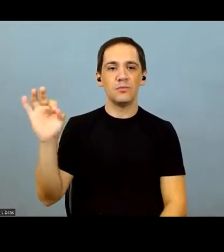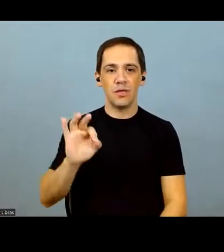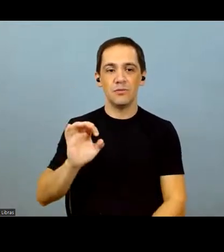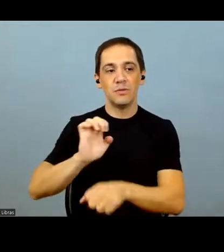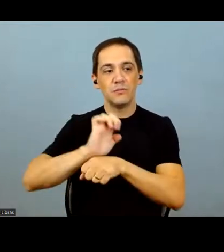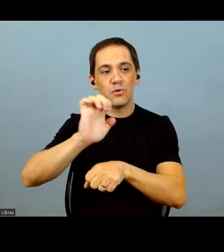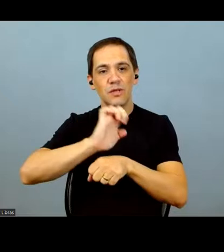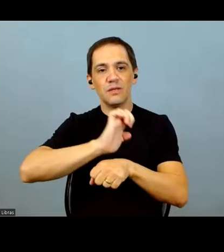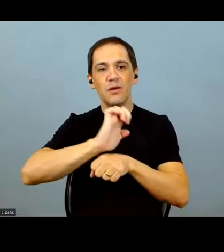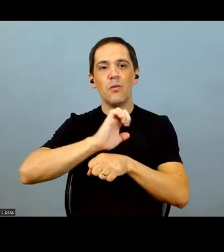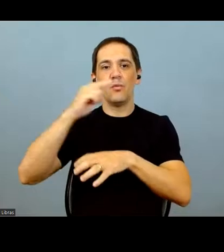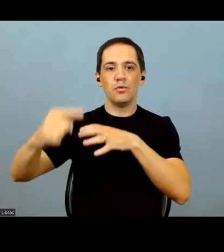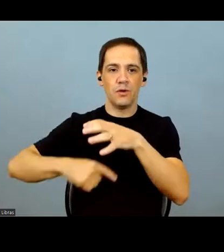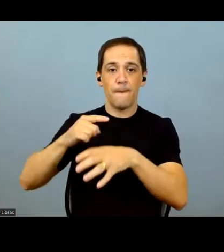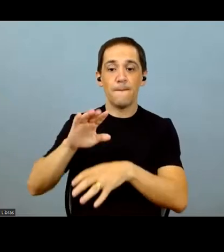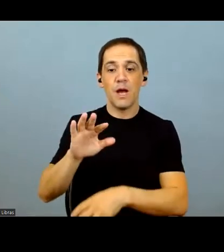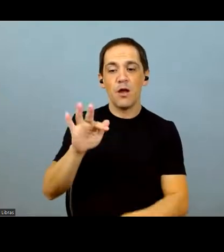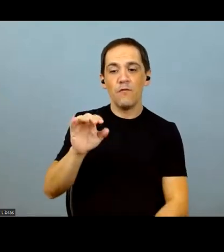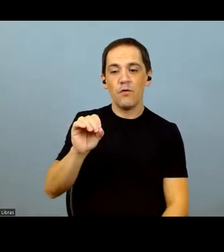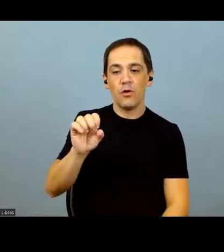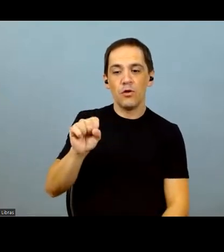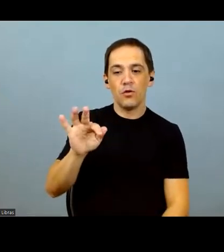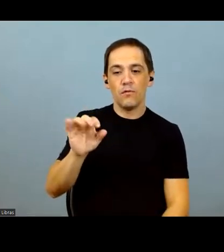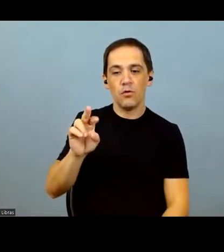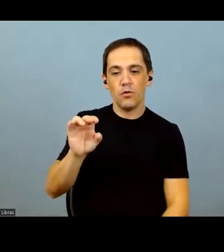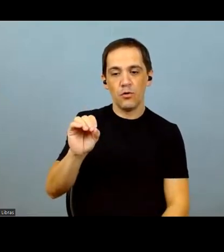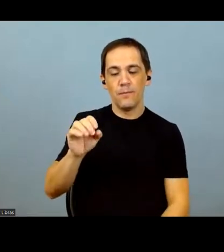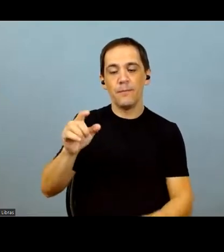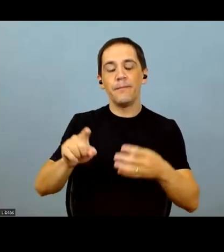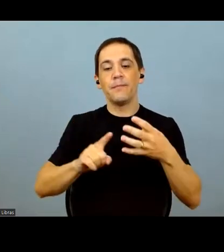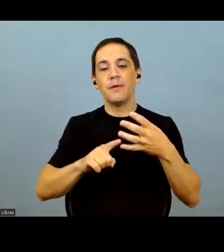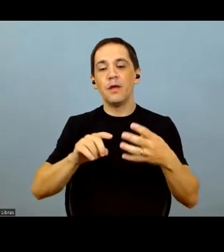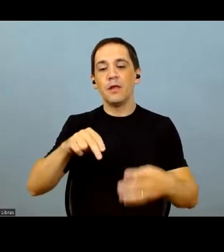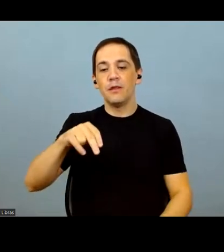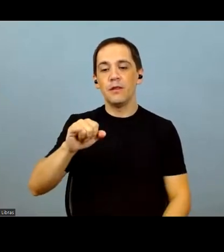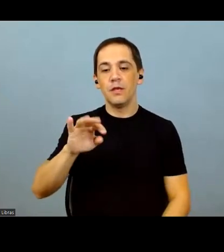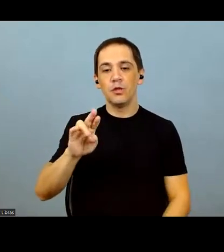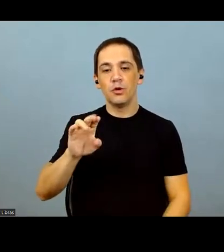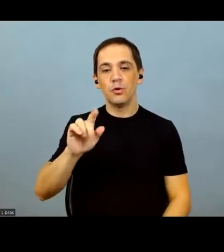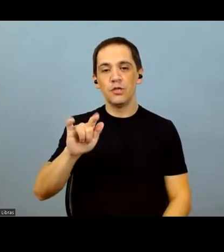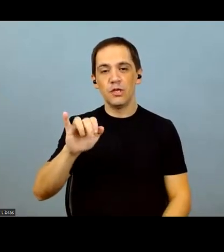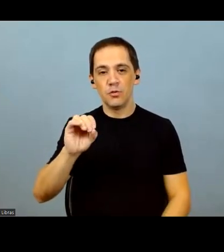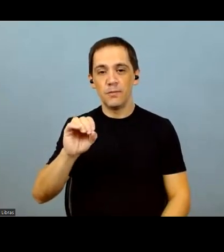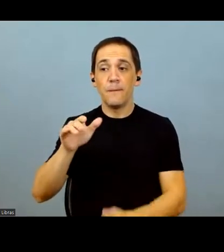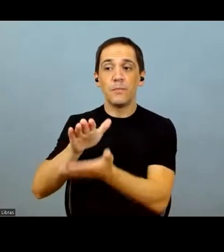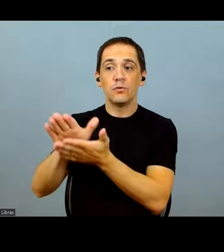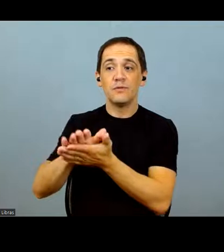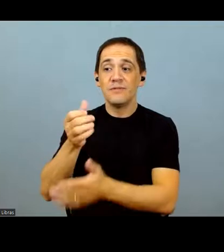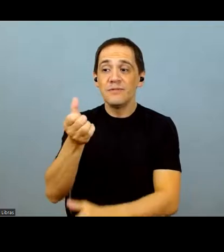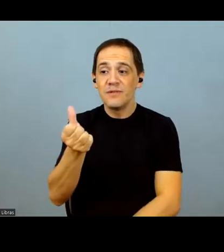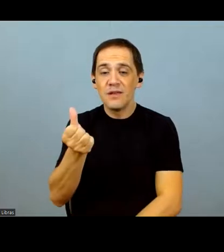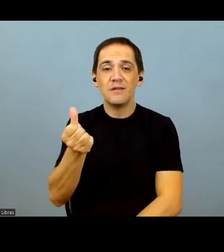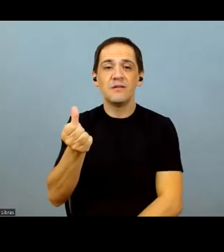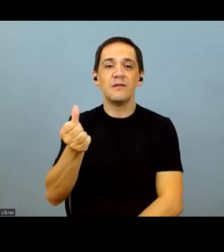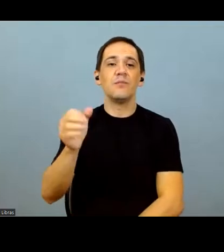% of world's exports. But now, when the subject is phosphorus and nitrogen, they account